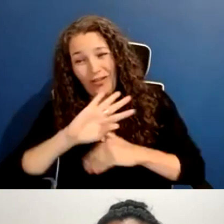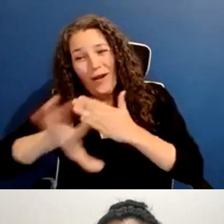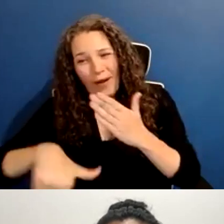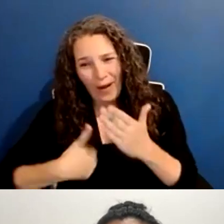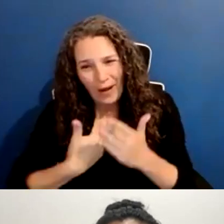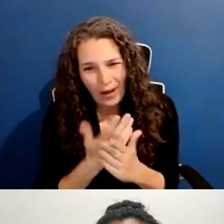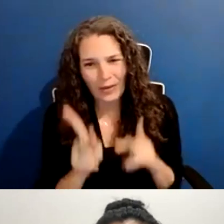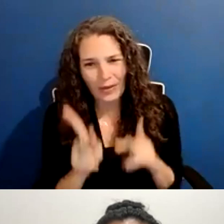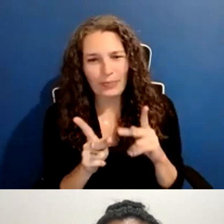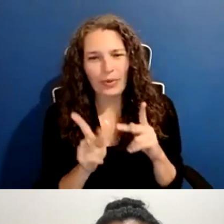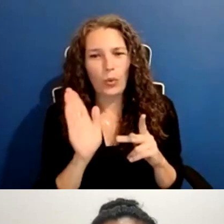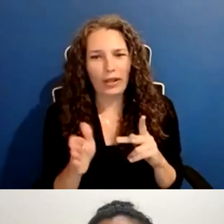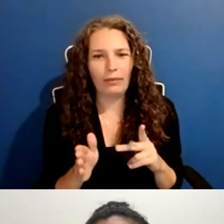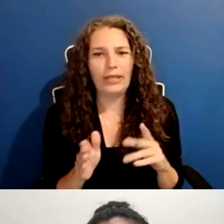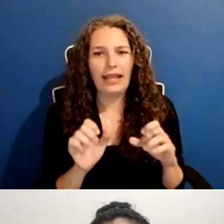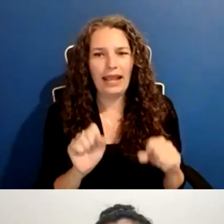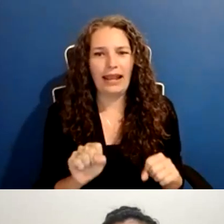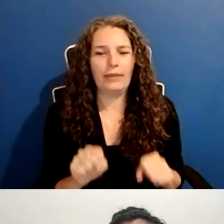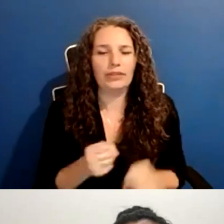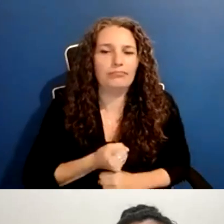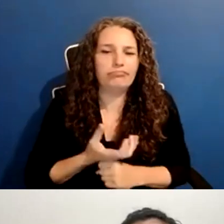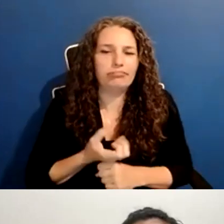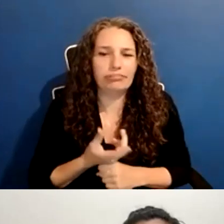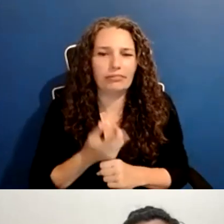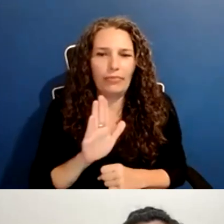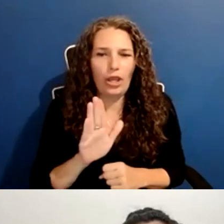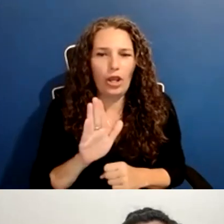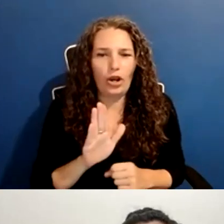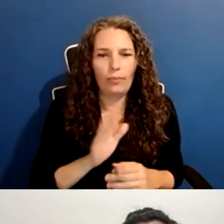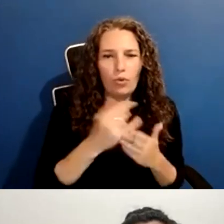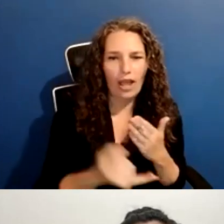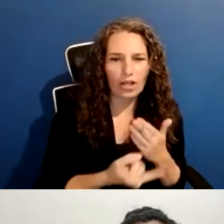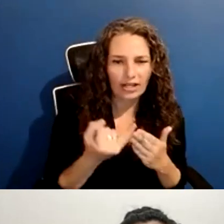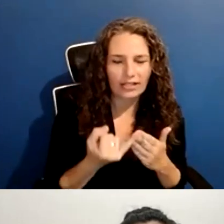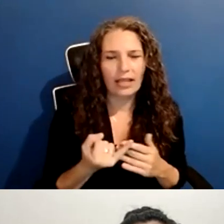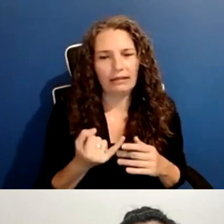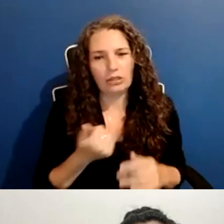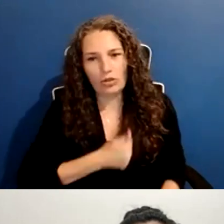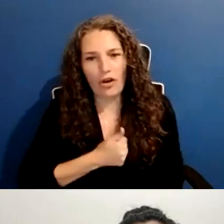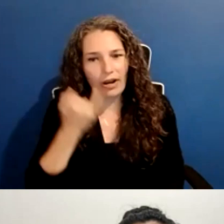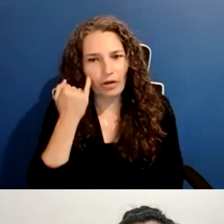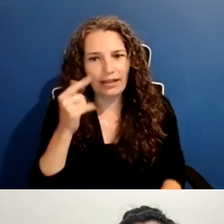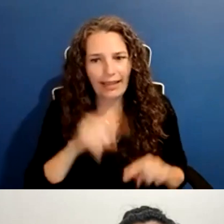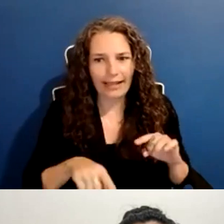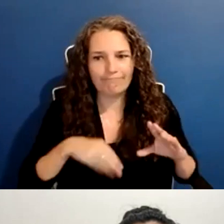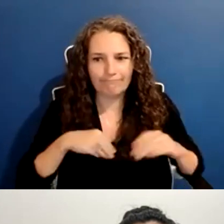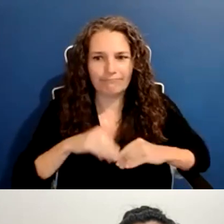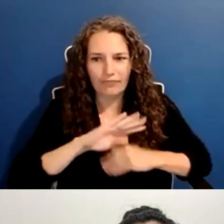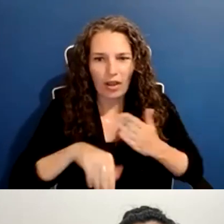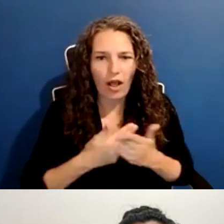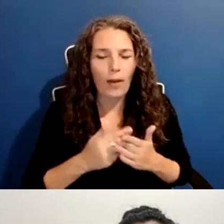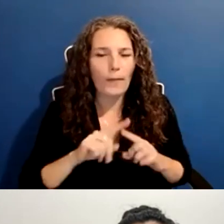for that. But, um, this project intake form is a way for you to work on honing that pitch.